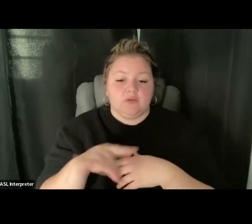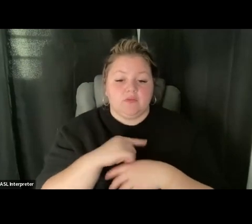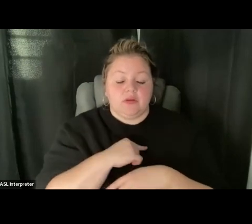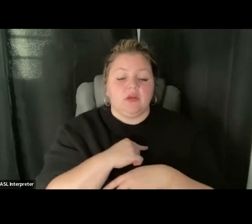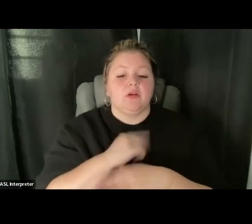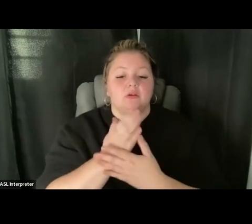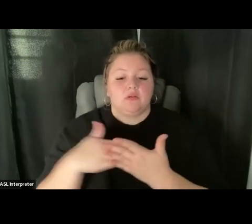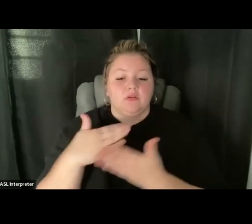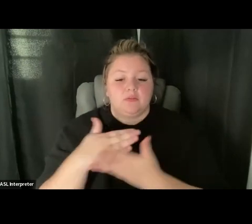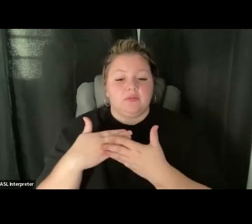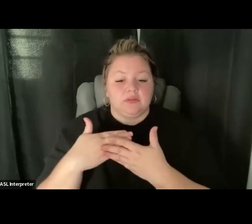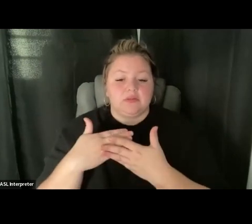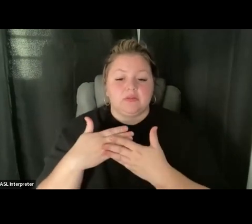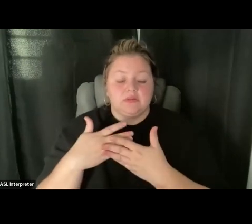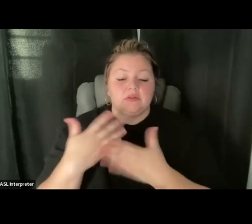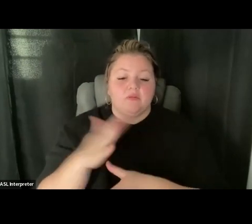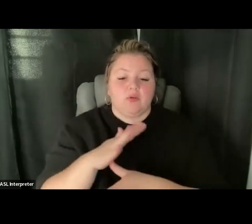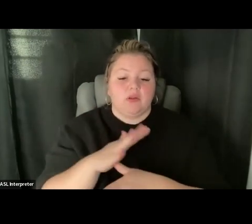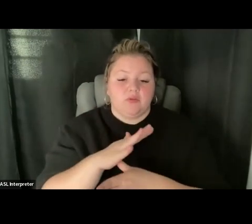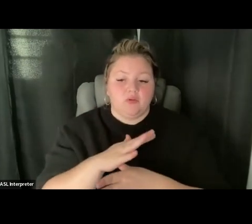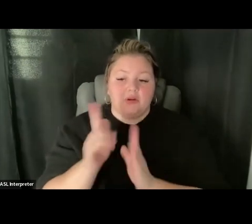priority legislation this year.